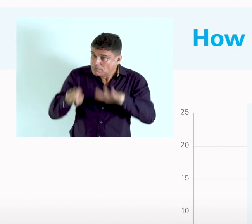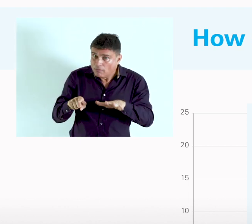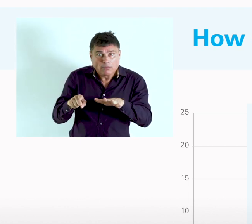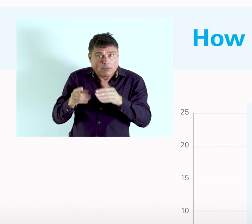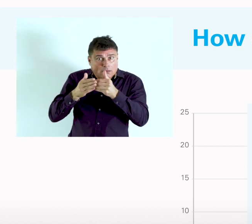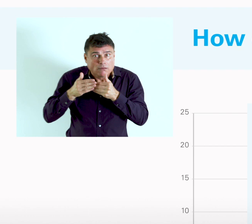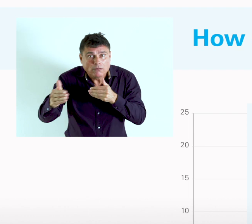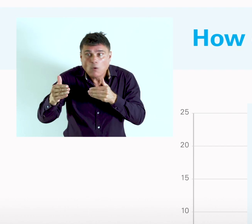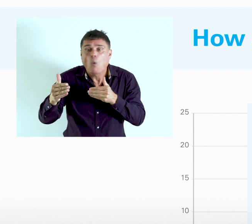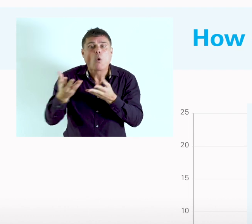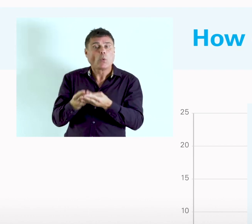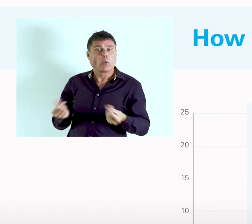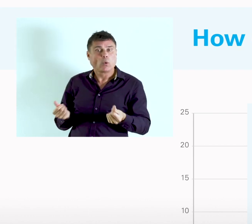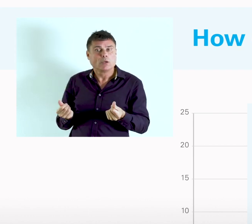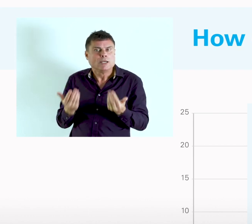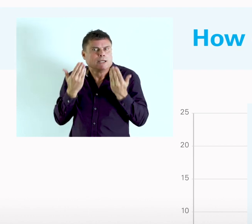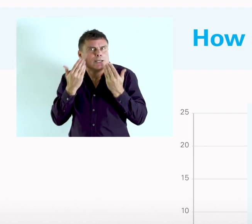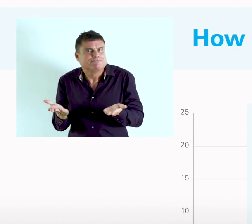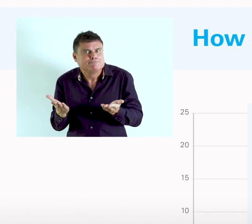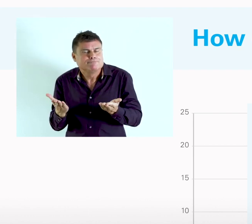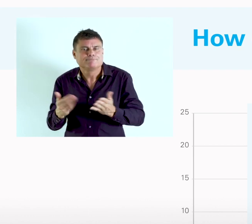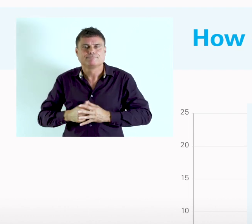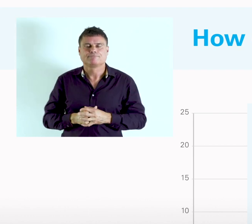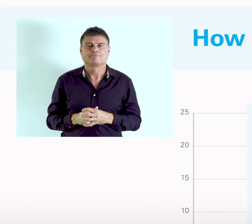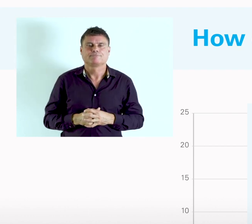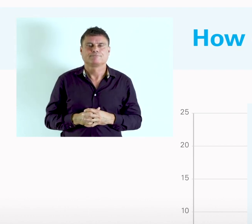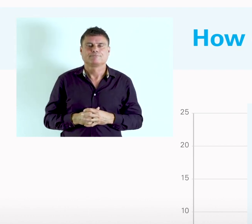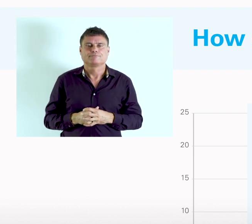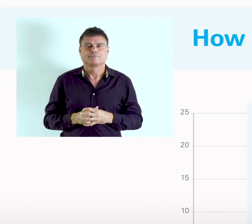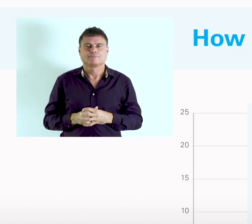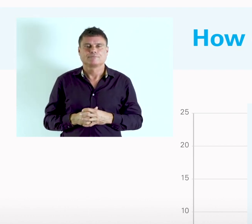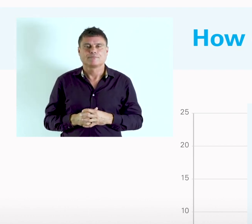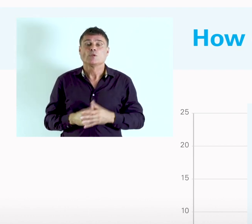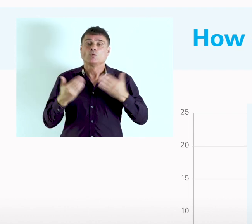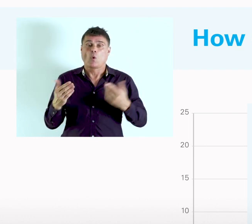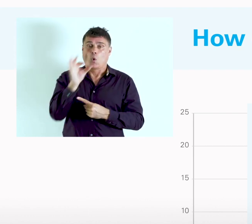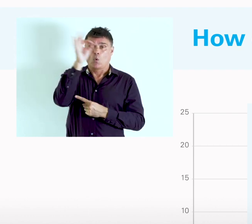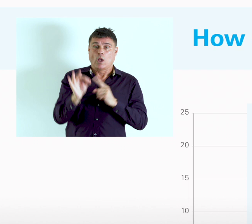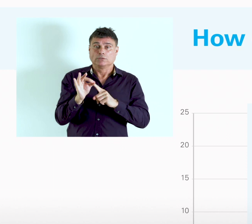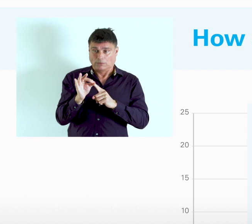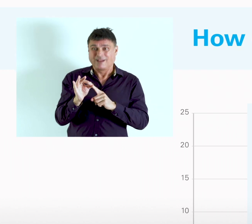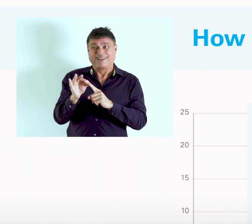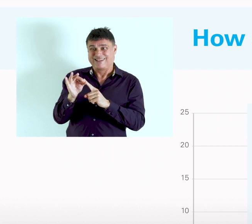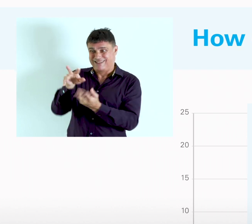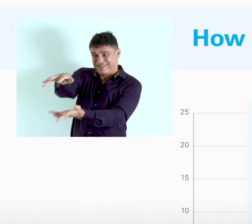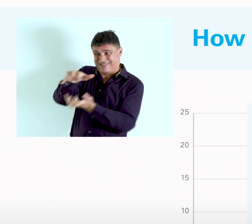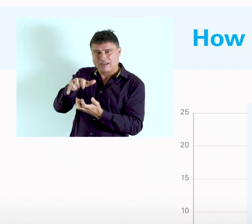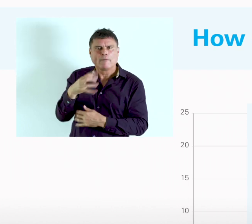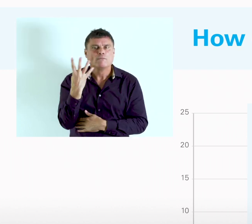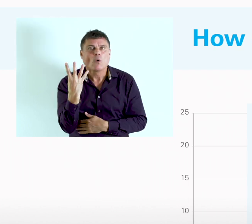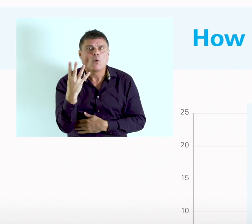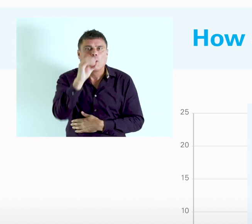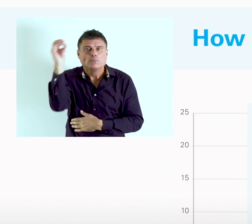or is expected to last at least six months or more. This question produced a